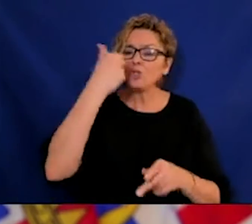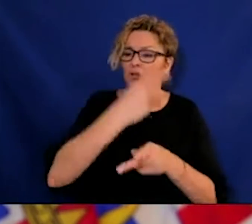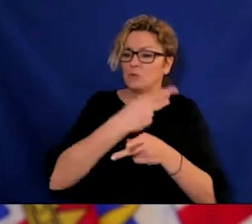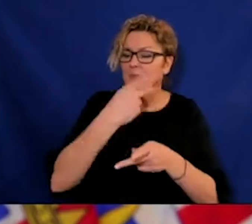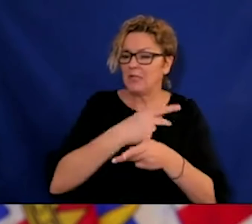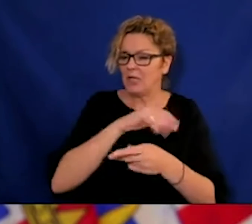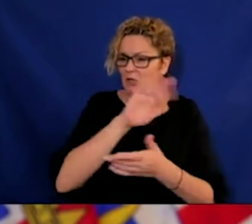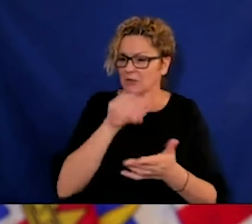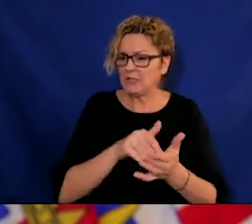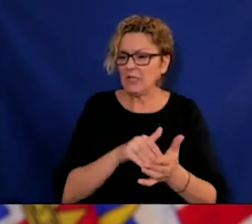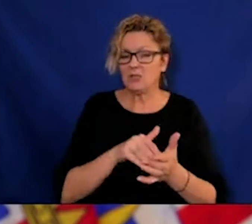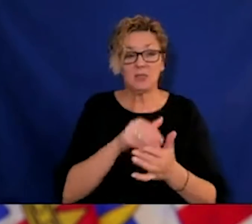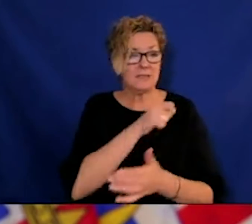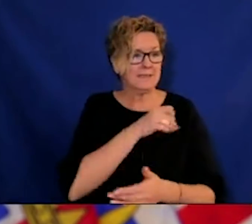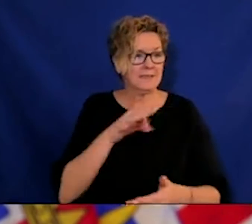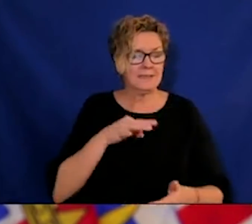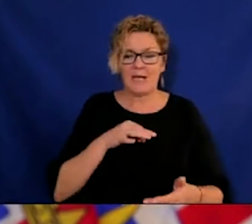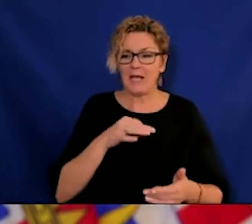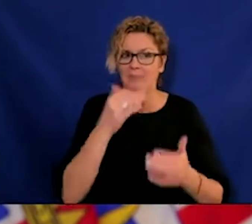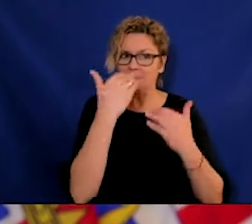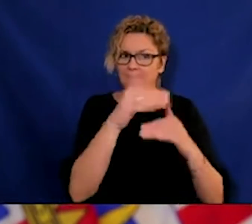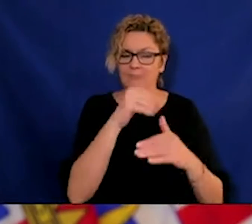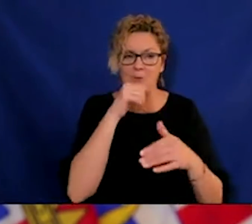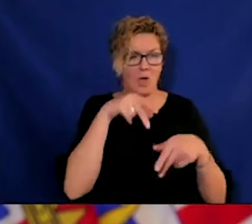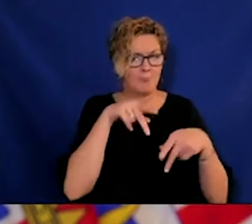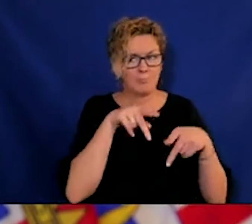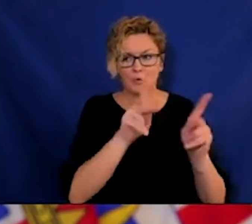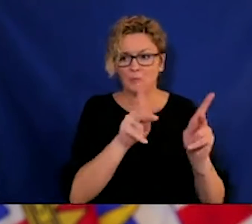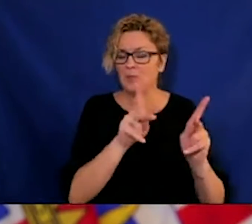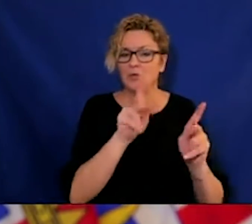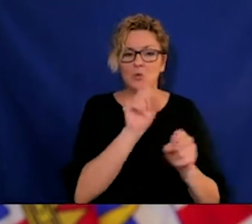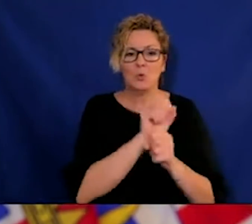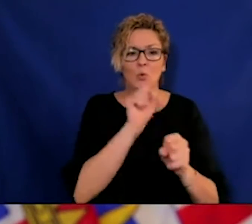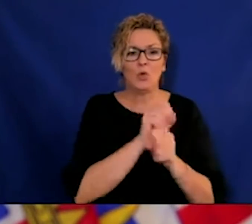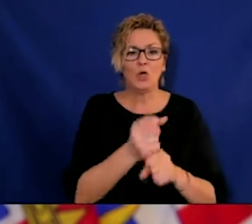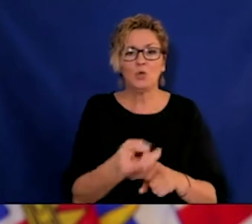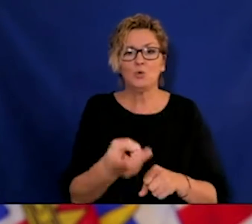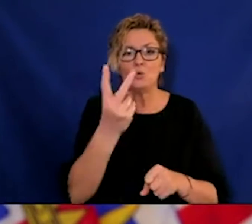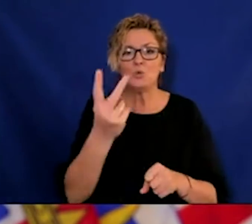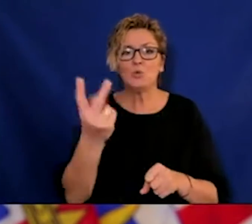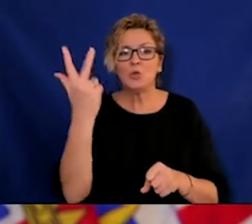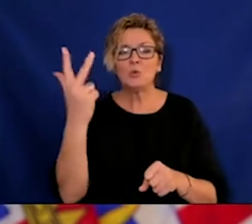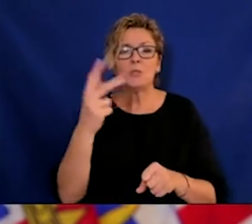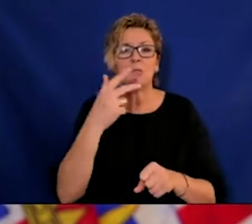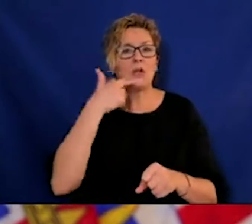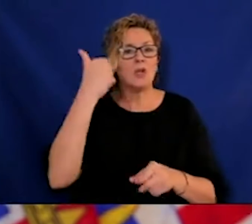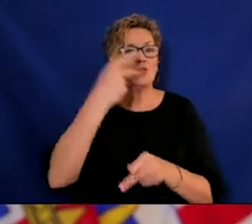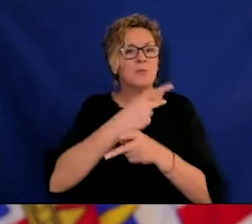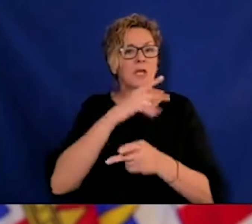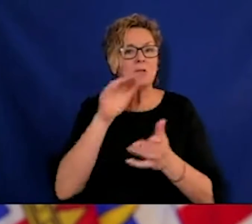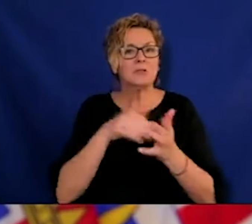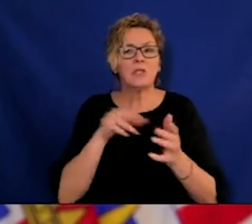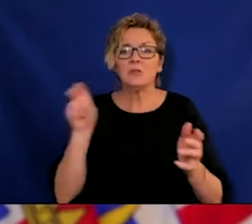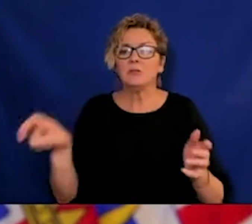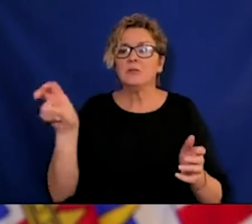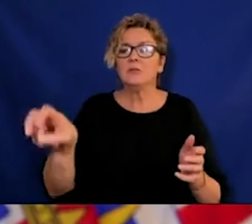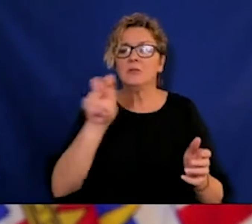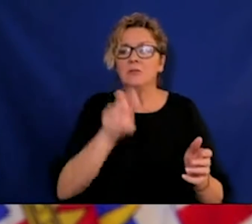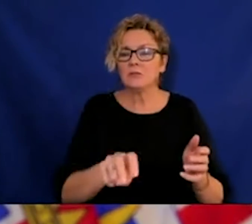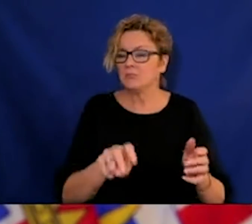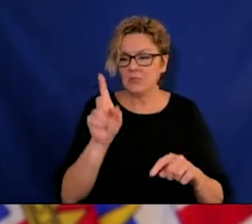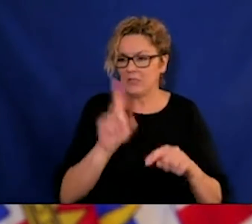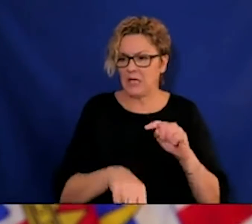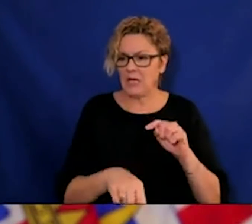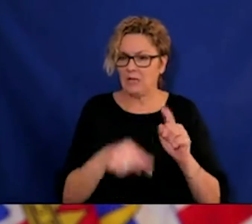to have other jobs, and some have taken jobs in fast food restaurants, to home care workers, and given the